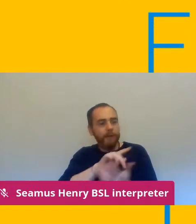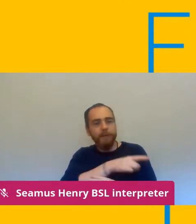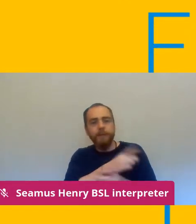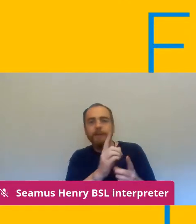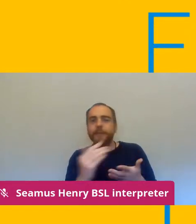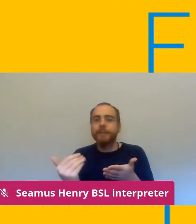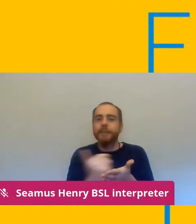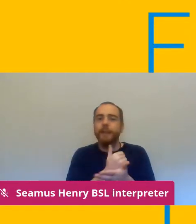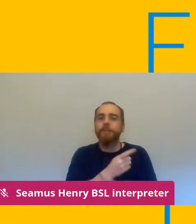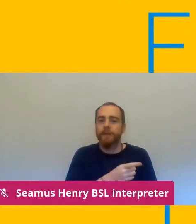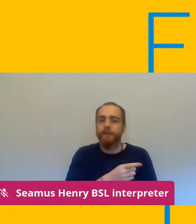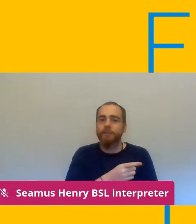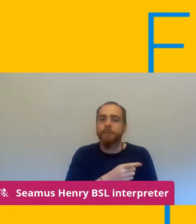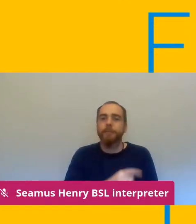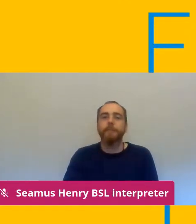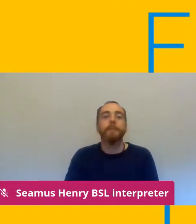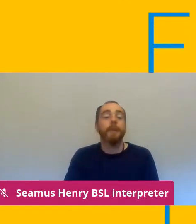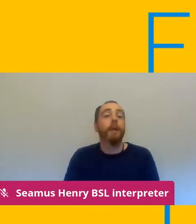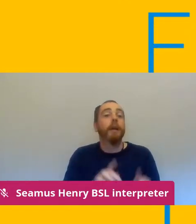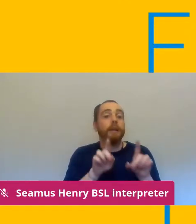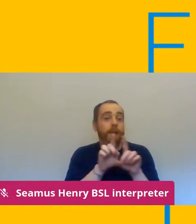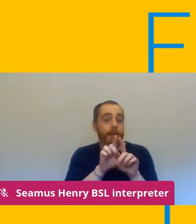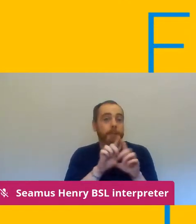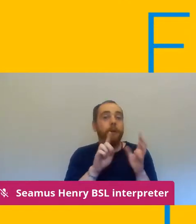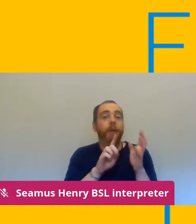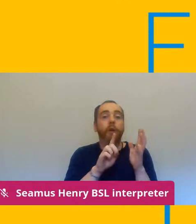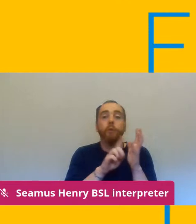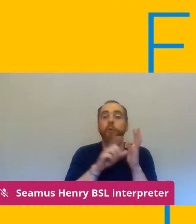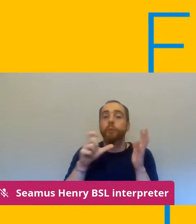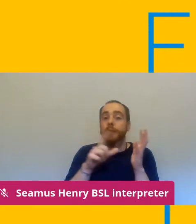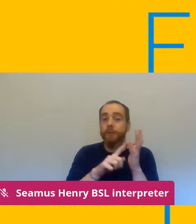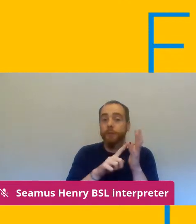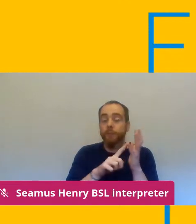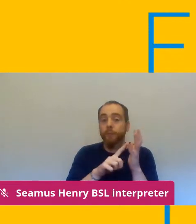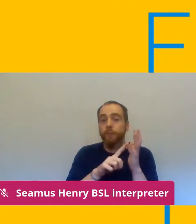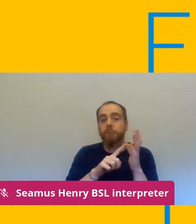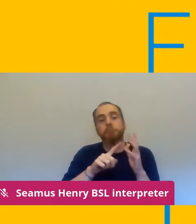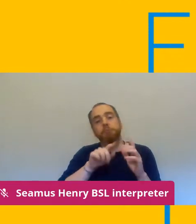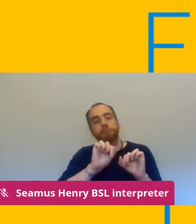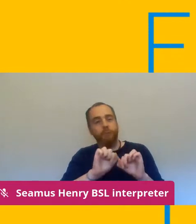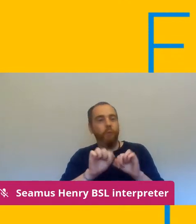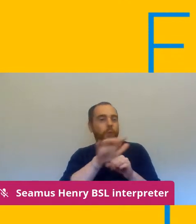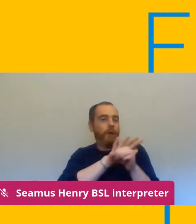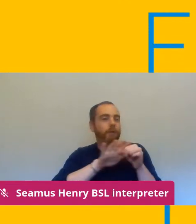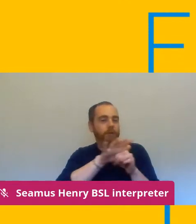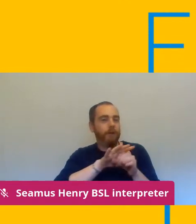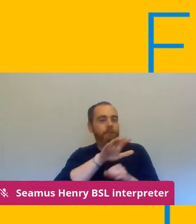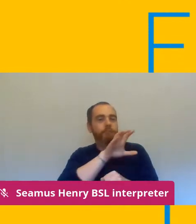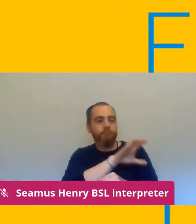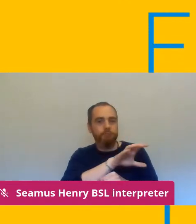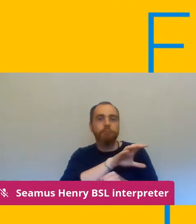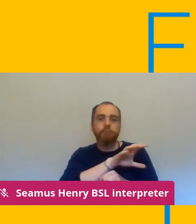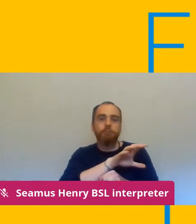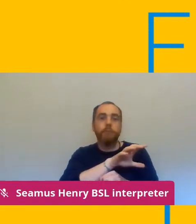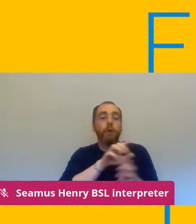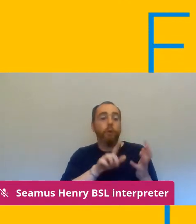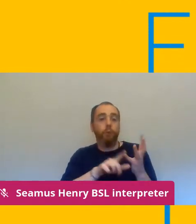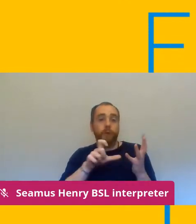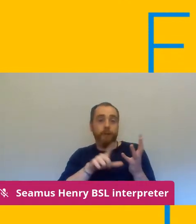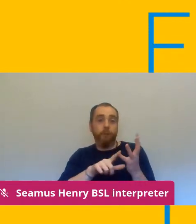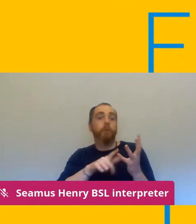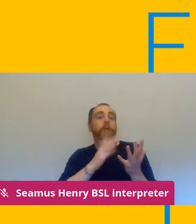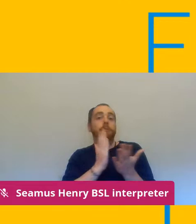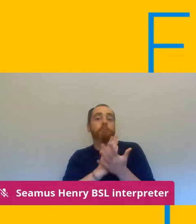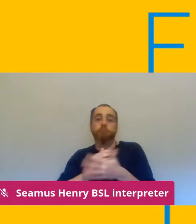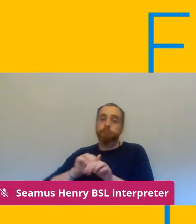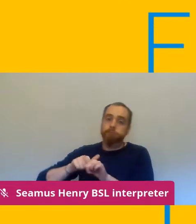is that the union in your region or in your devolved nation um is 100 behind trying